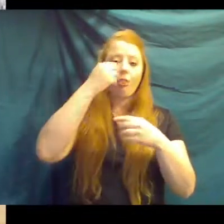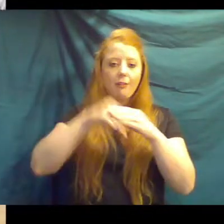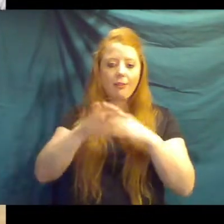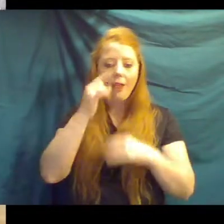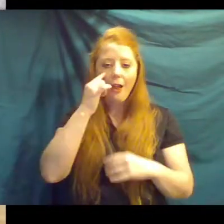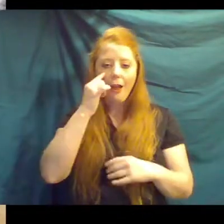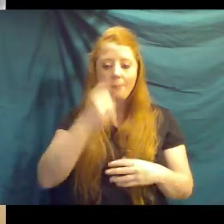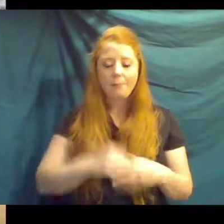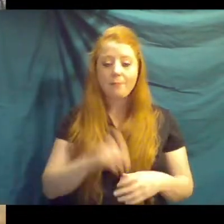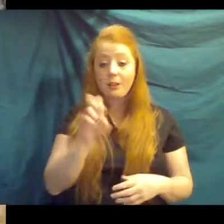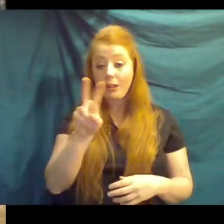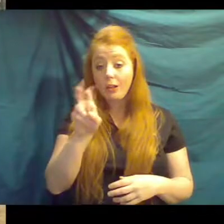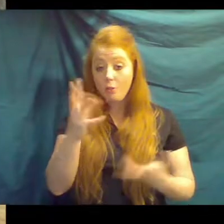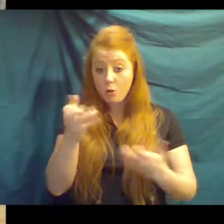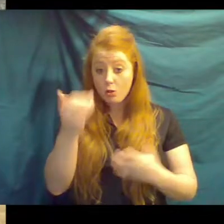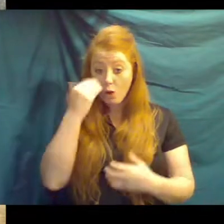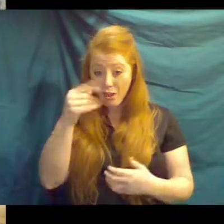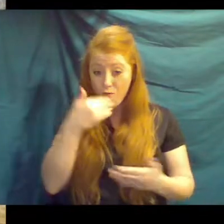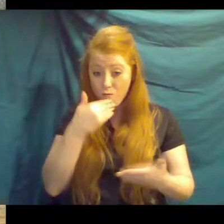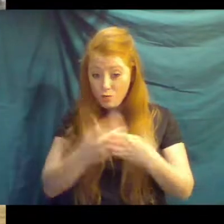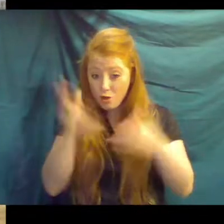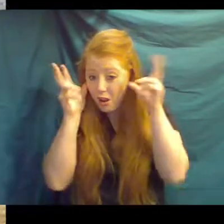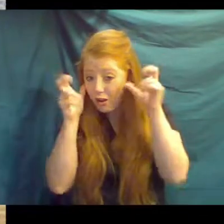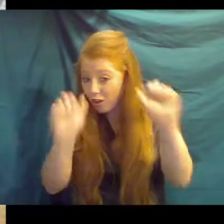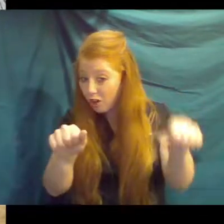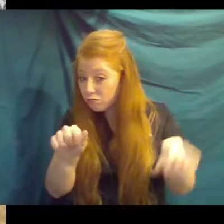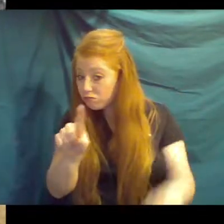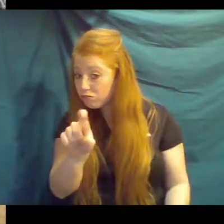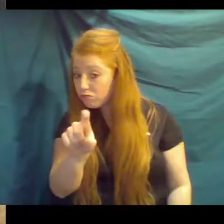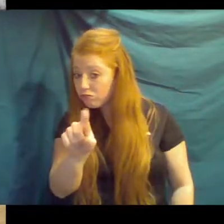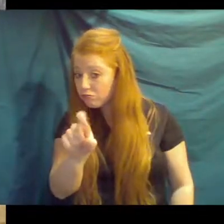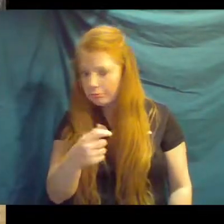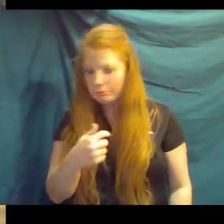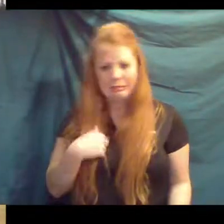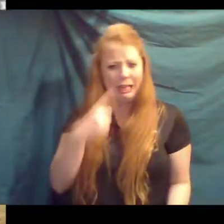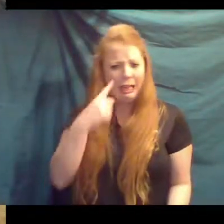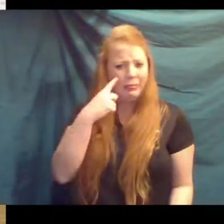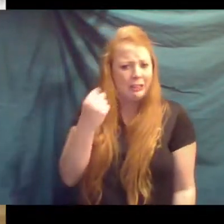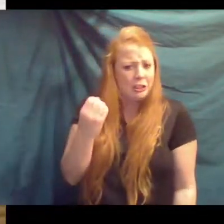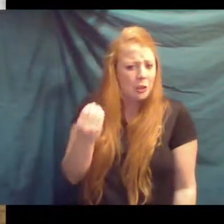Eve wants to know if they have good hearing. I think so.